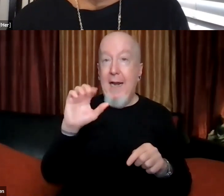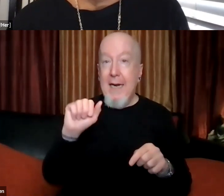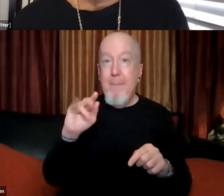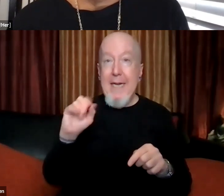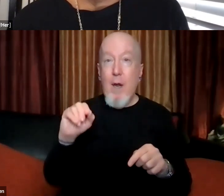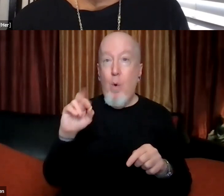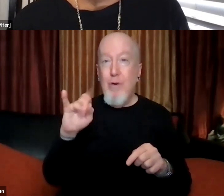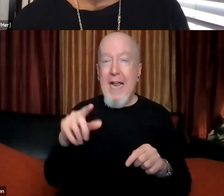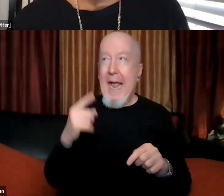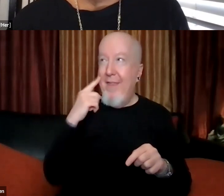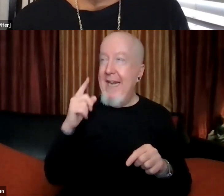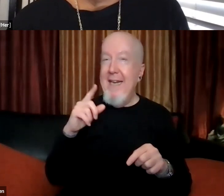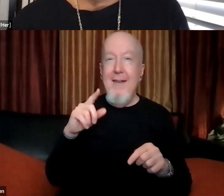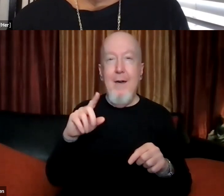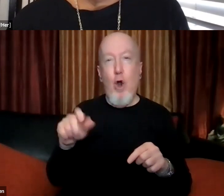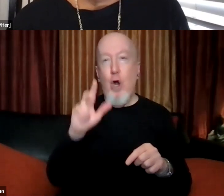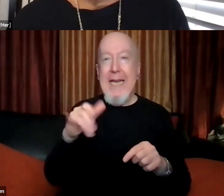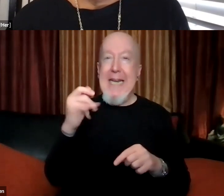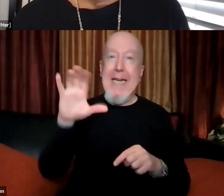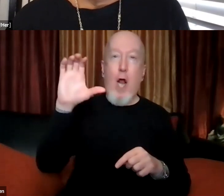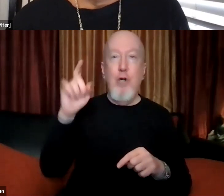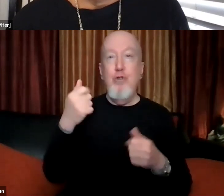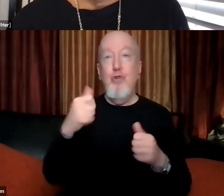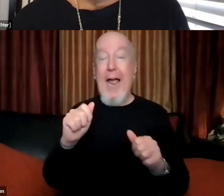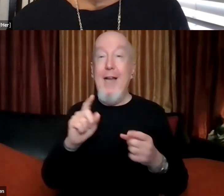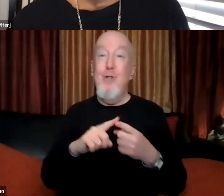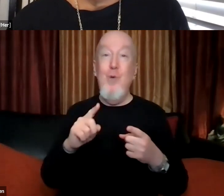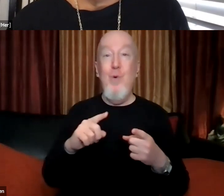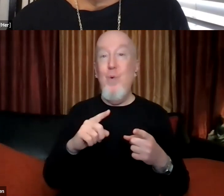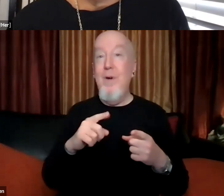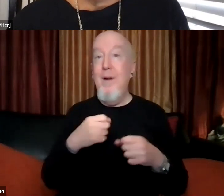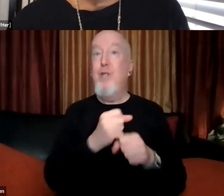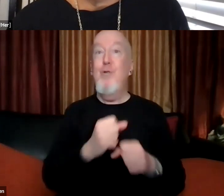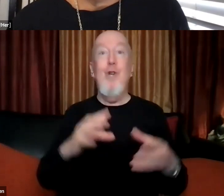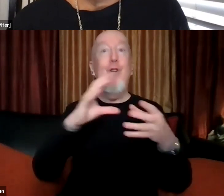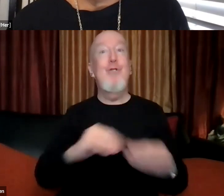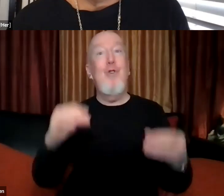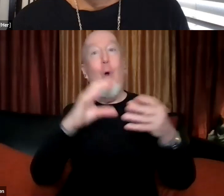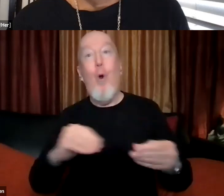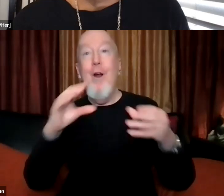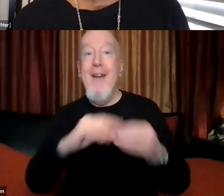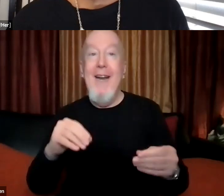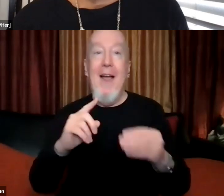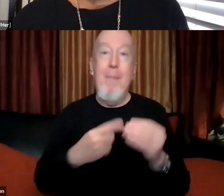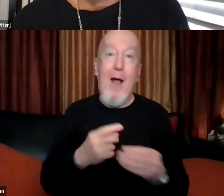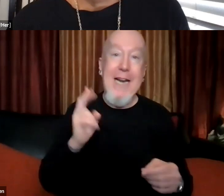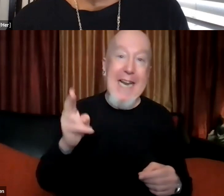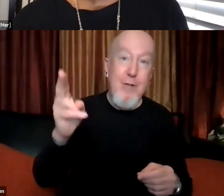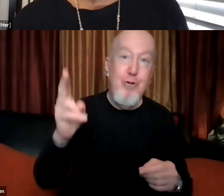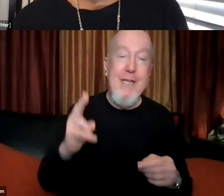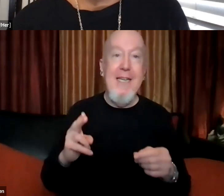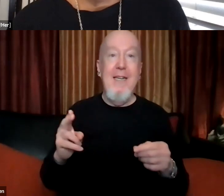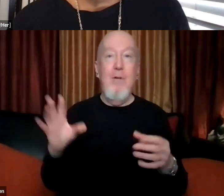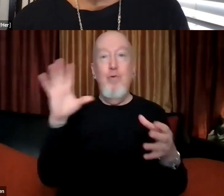century, um, attempts to kind of produce a certain narrative about the history of the space that was linked to a vision of what